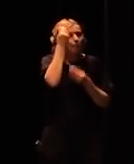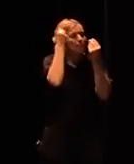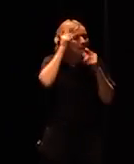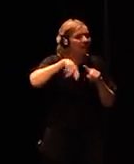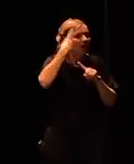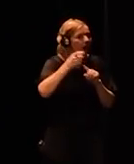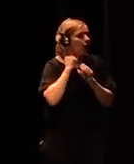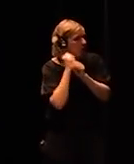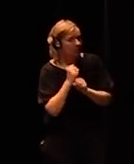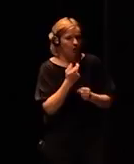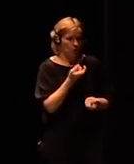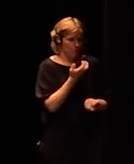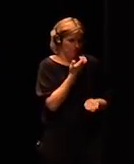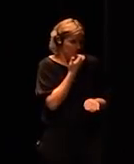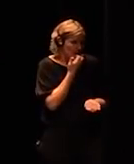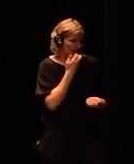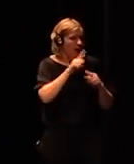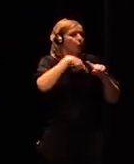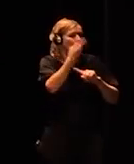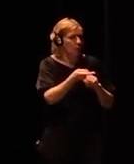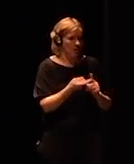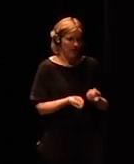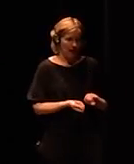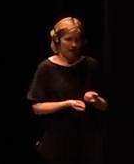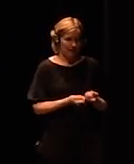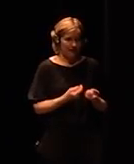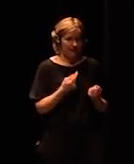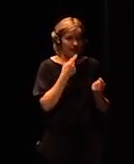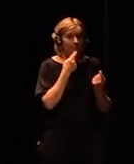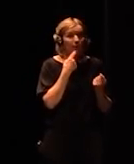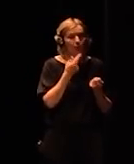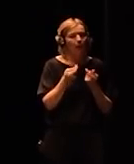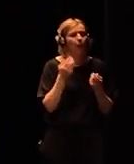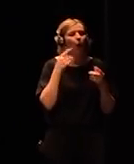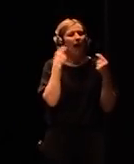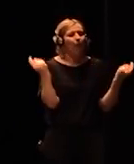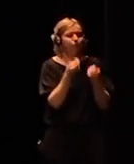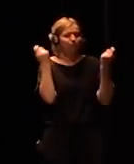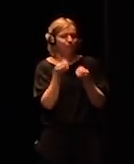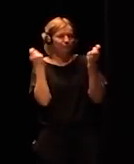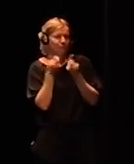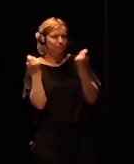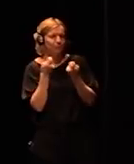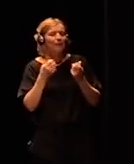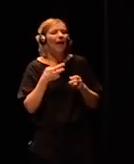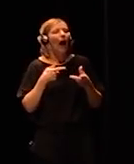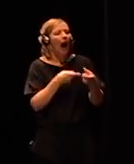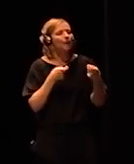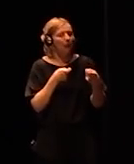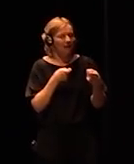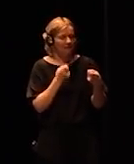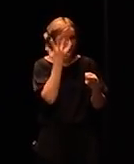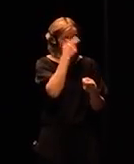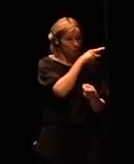you know the American gun lobby the NRA you know the organization of gun manufacturers their favorite saying is